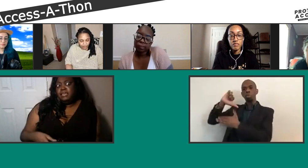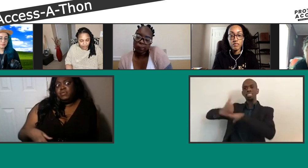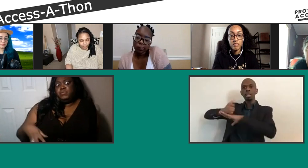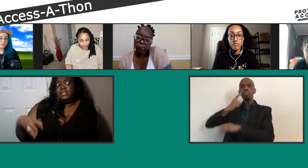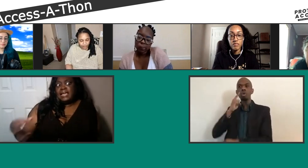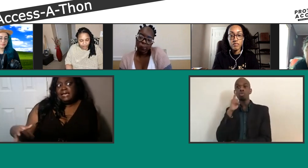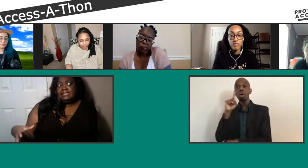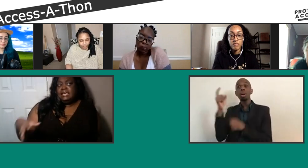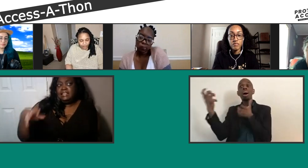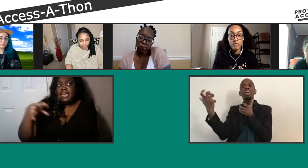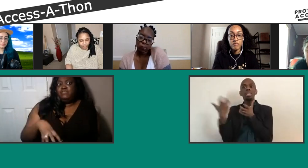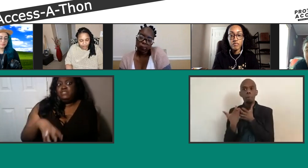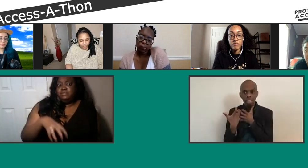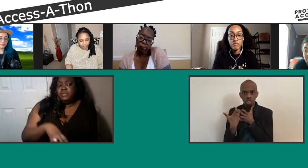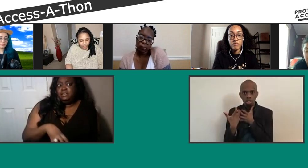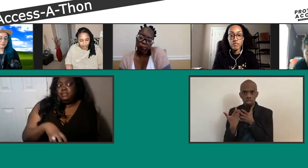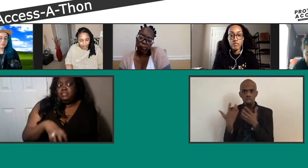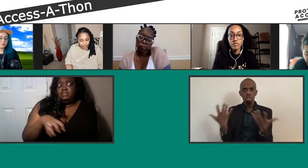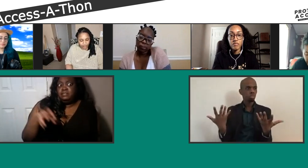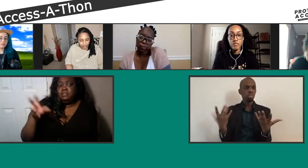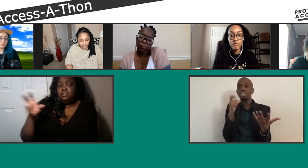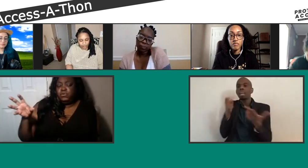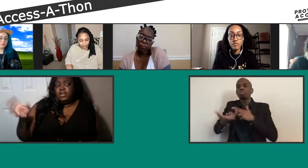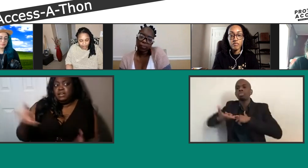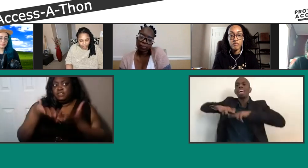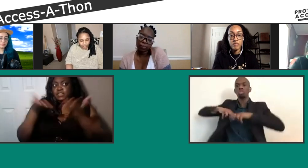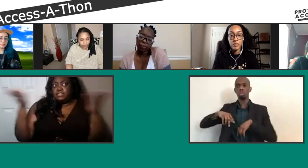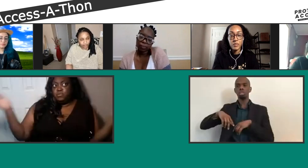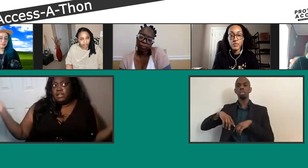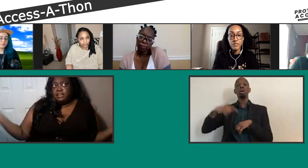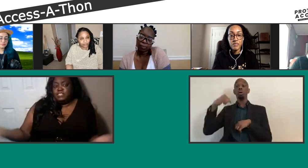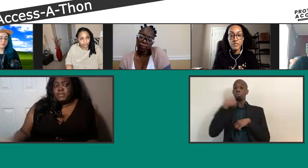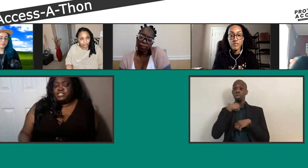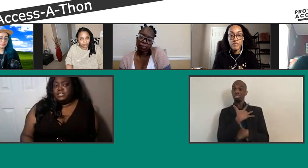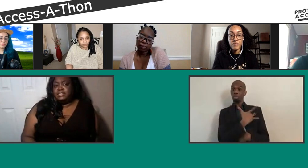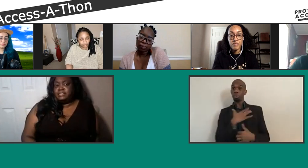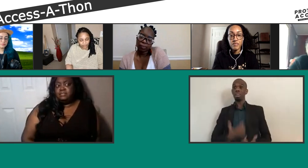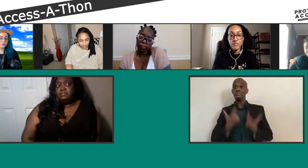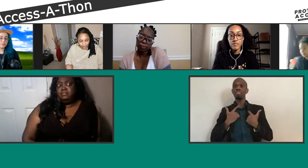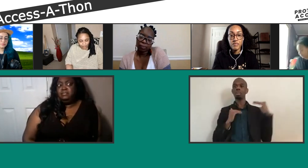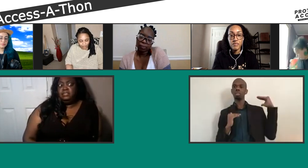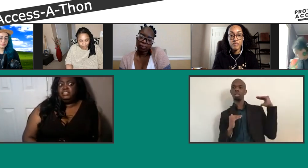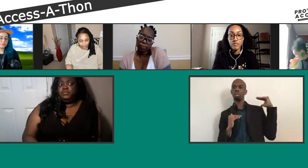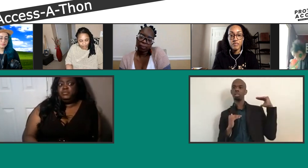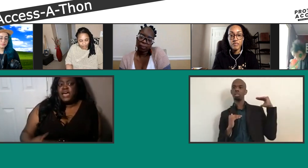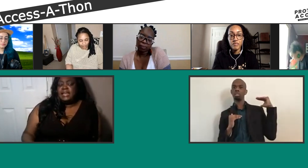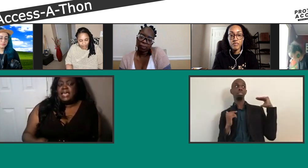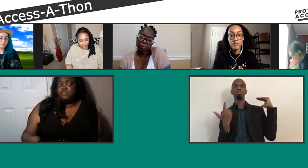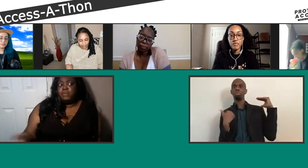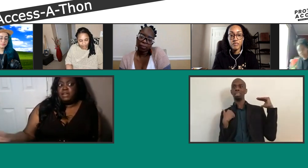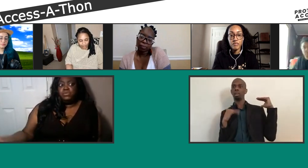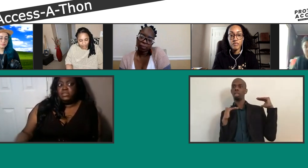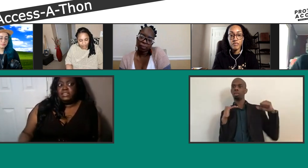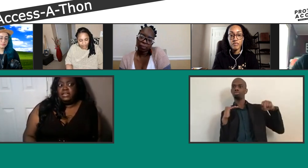and people like us that have to be, you know, put under this umbrella of specialness. Just provide